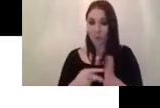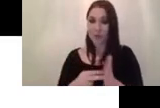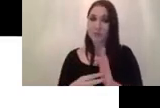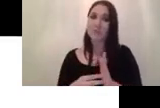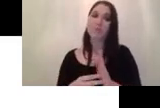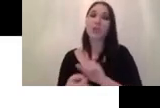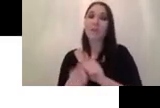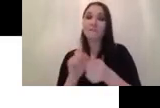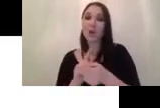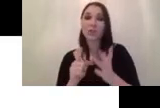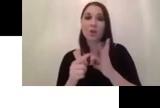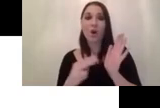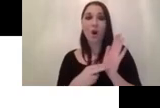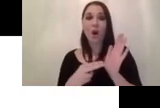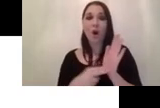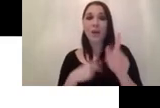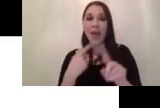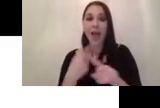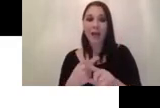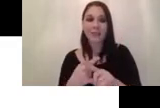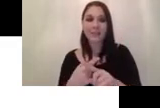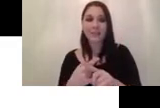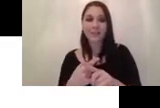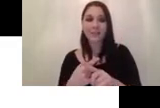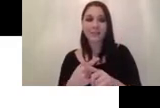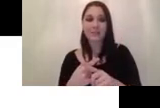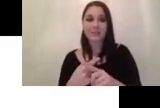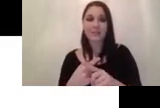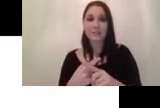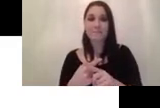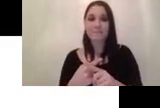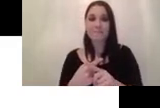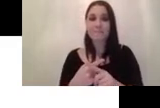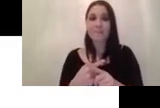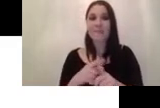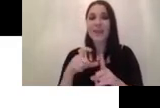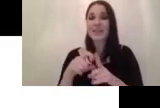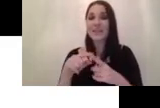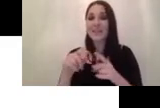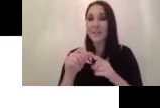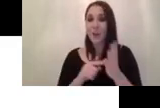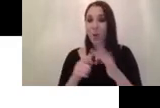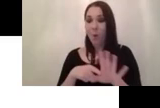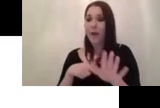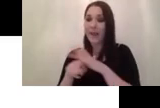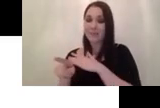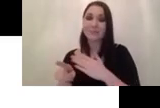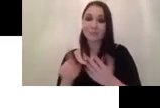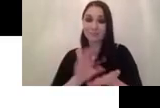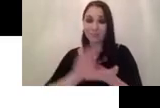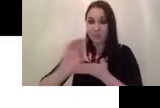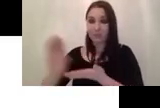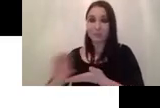and uh also tensorrt and then we deploy the the model till here we actually